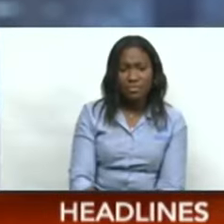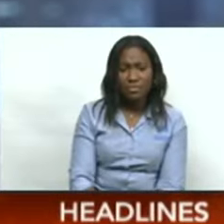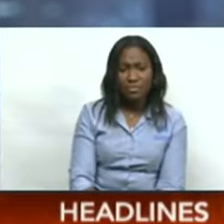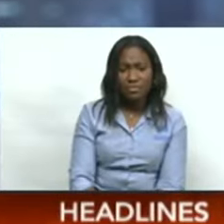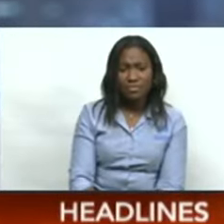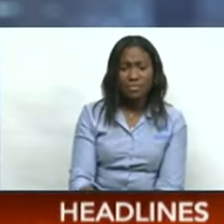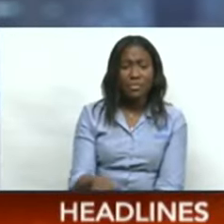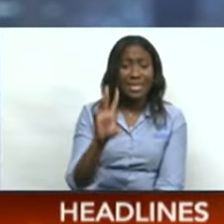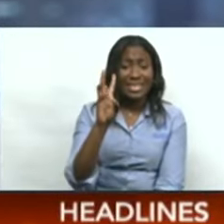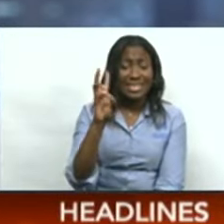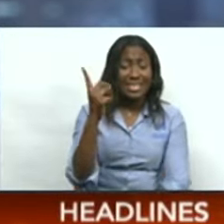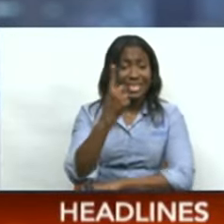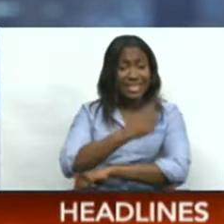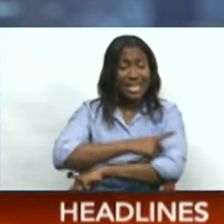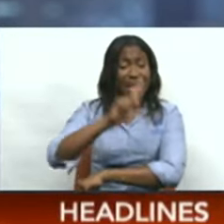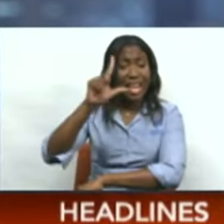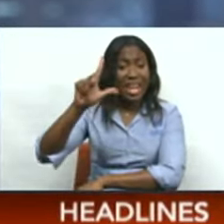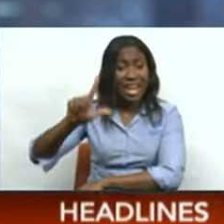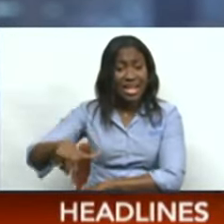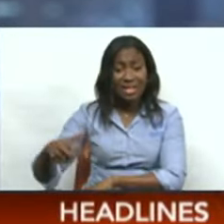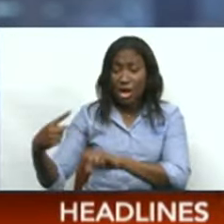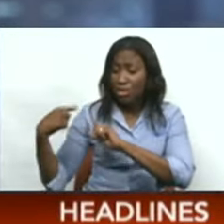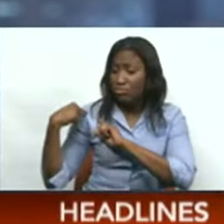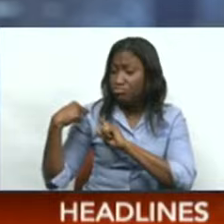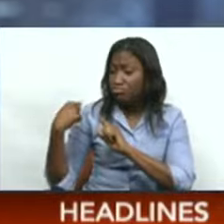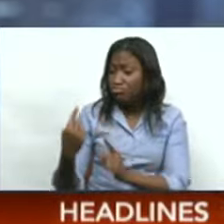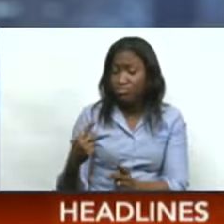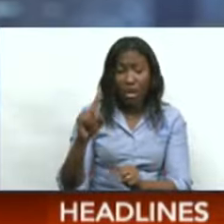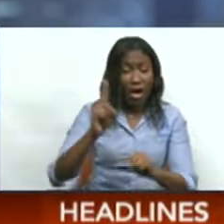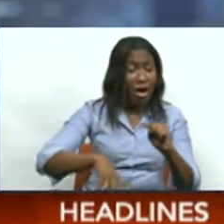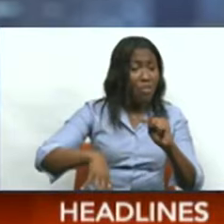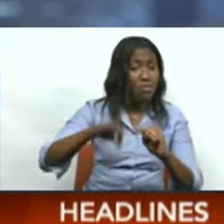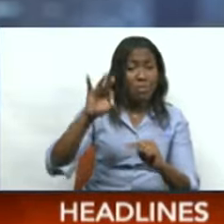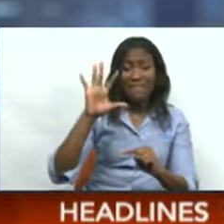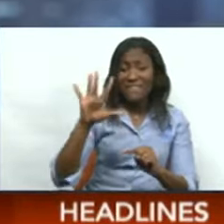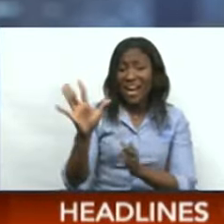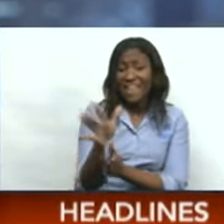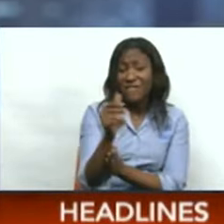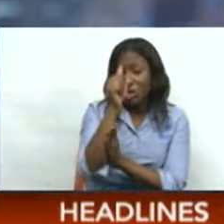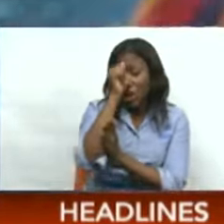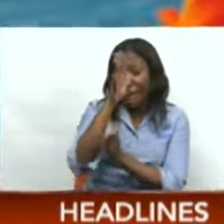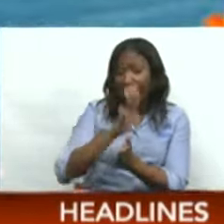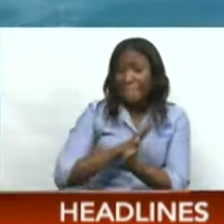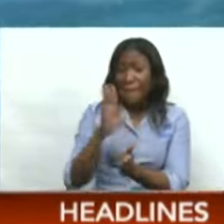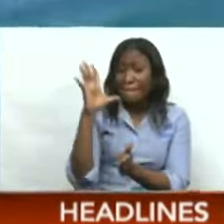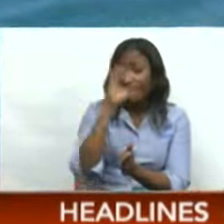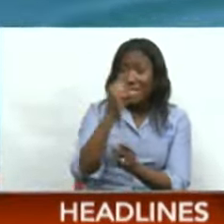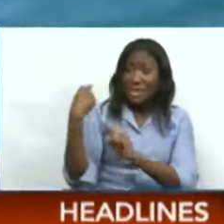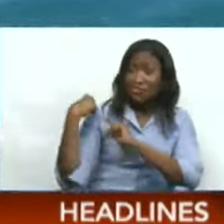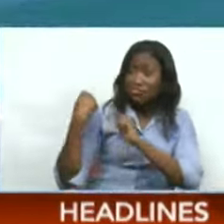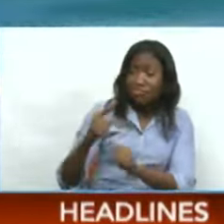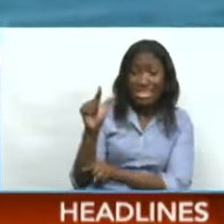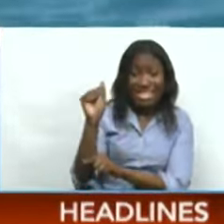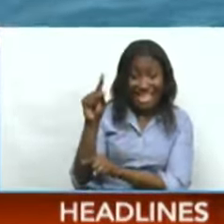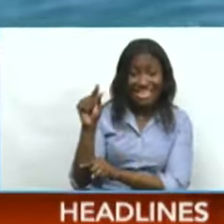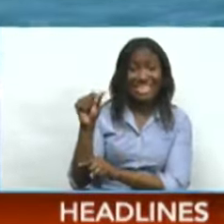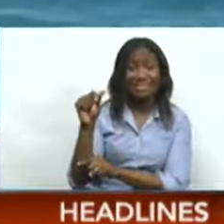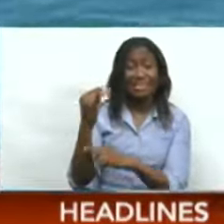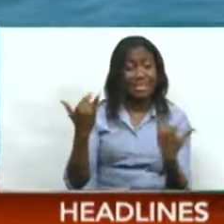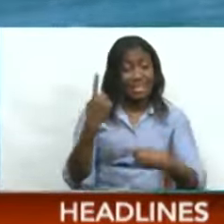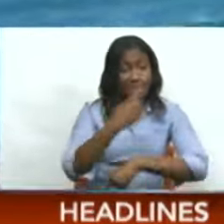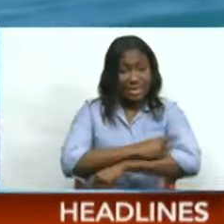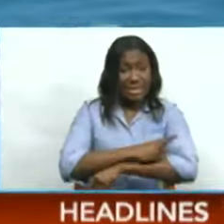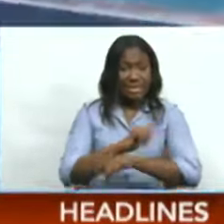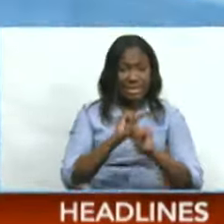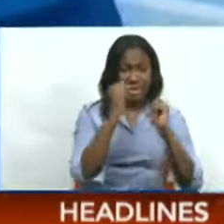Six days later, and there's still no sign of the five sea dress fishermen missing since Saturday. Today, the hunter search and